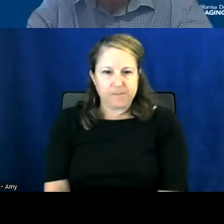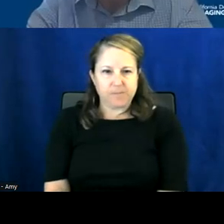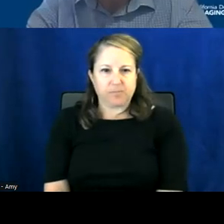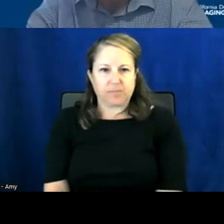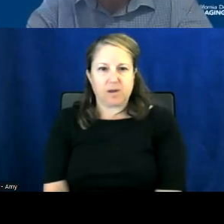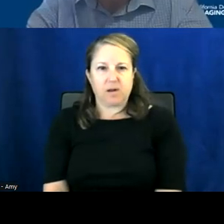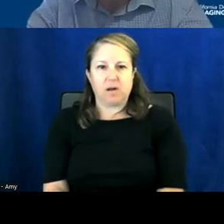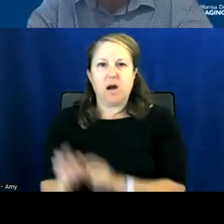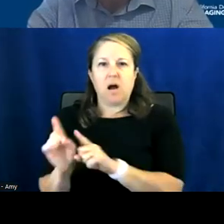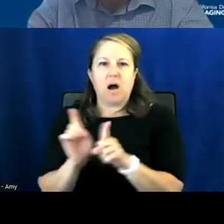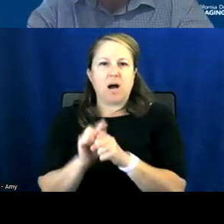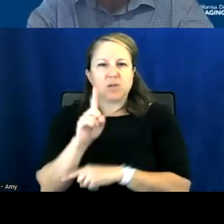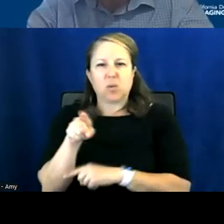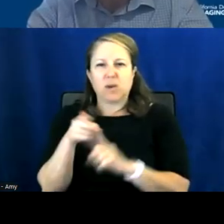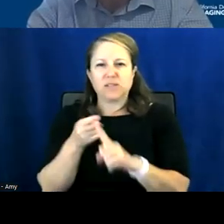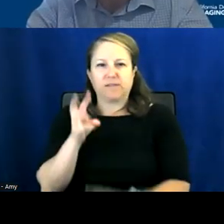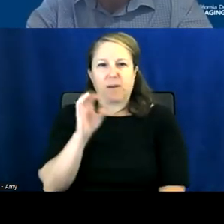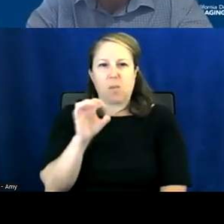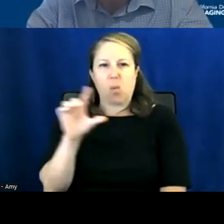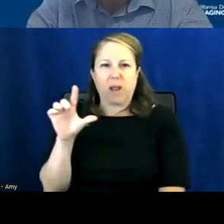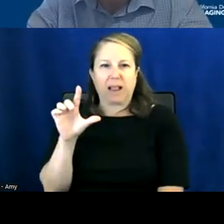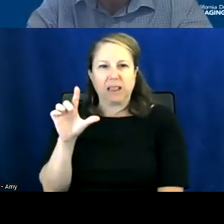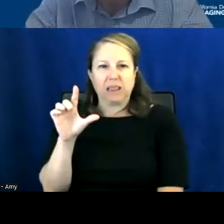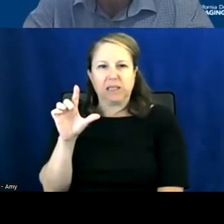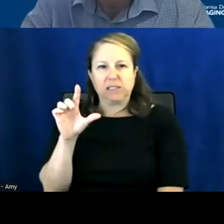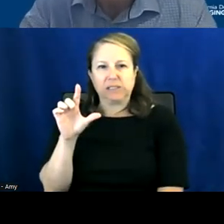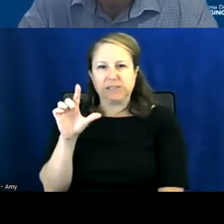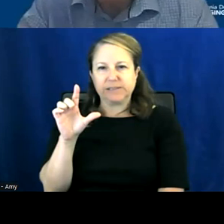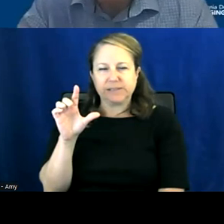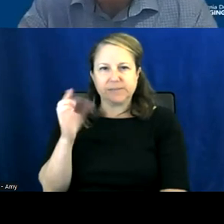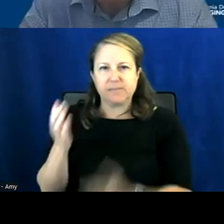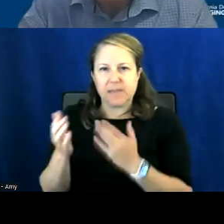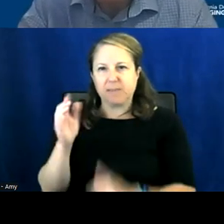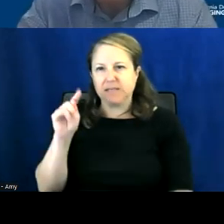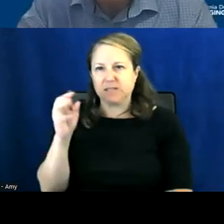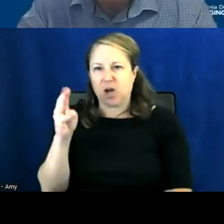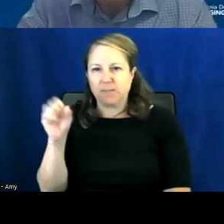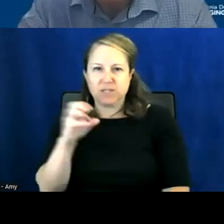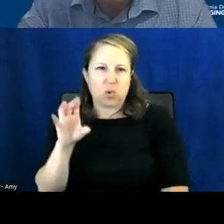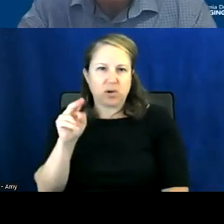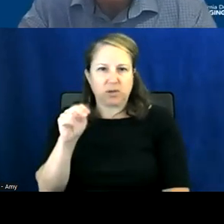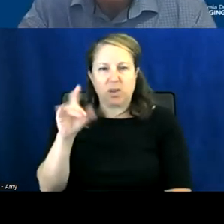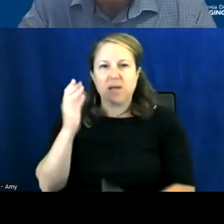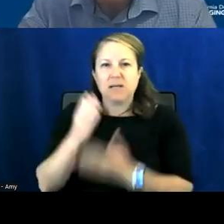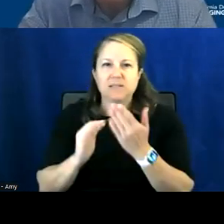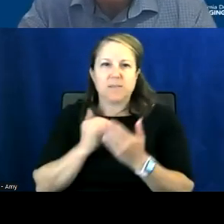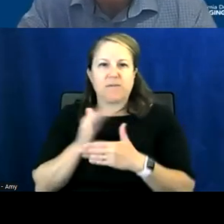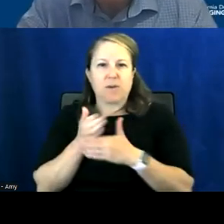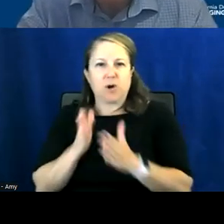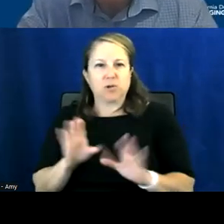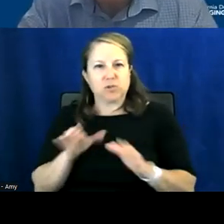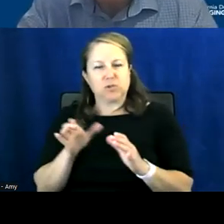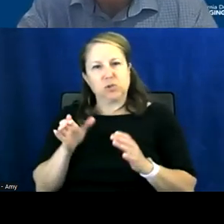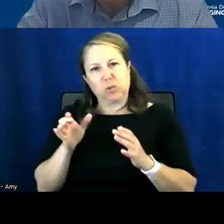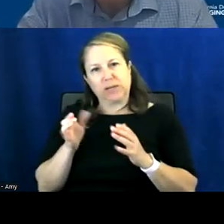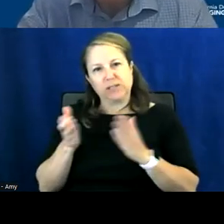i wonder um perhaps thomas or nicole might have a suggestion some of our funded partners doing older americans act service at the local level are